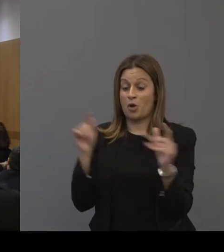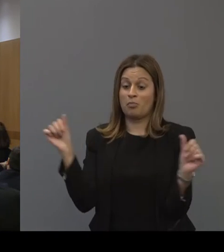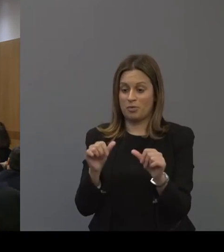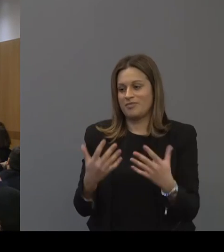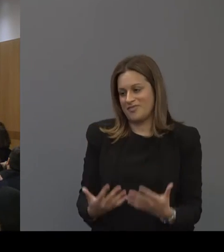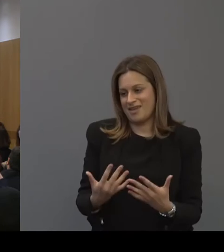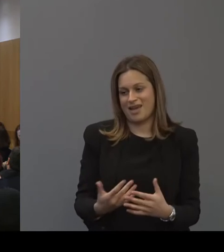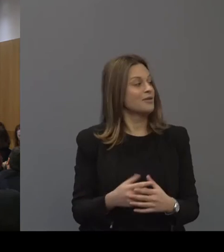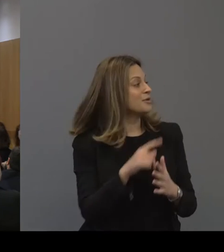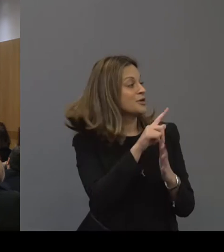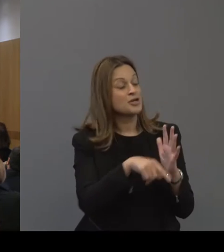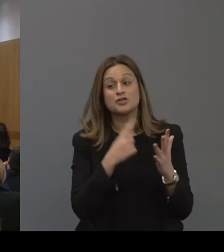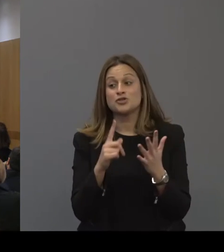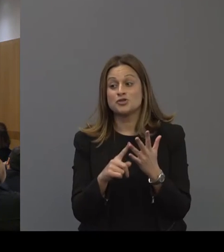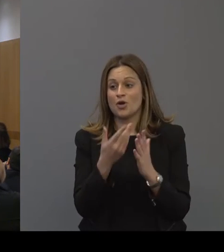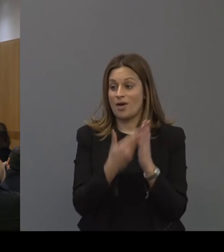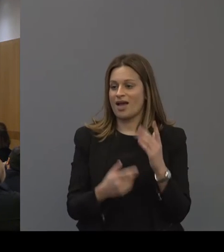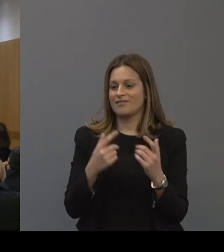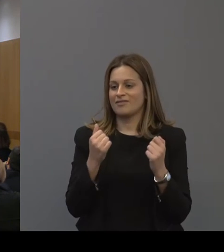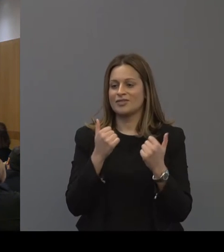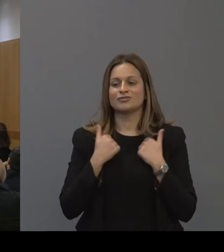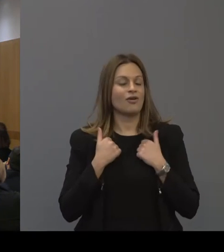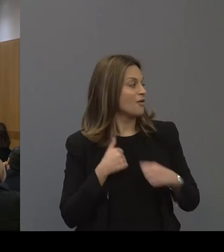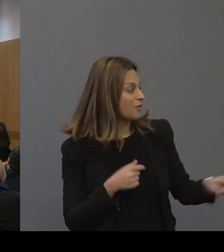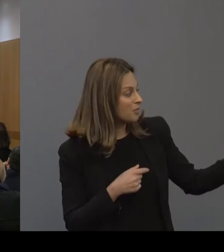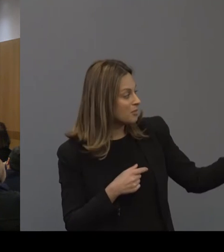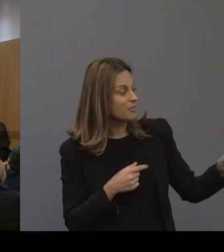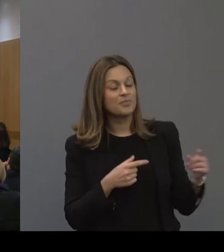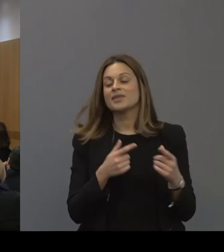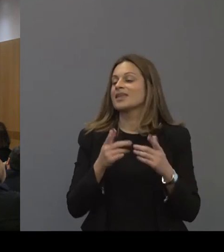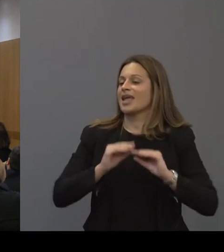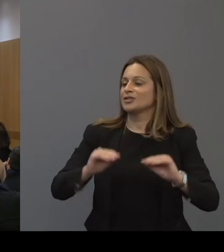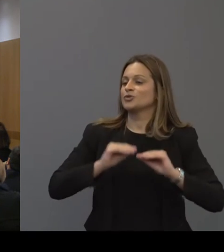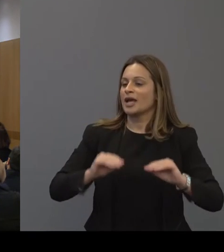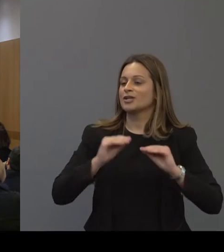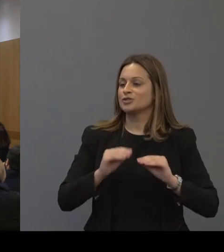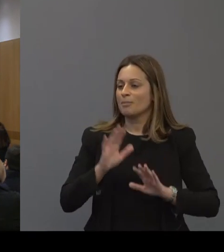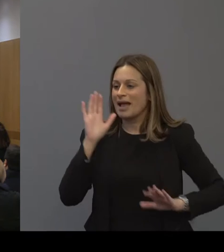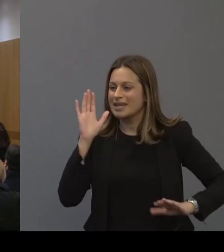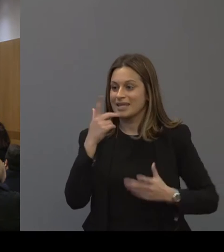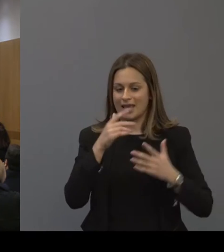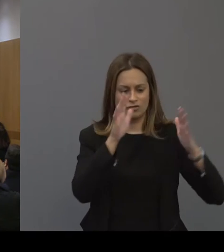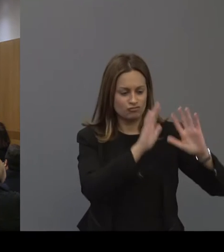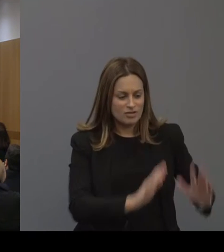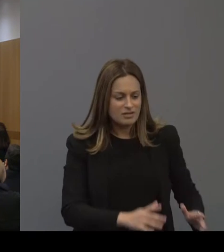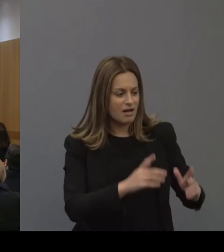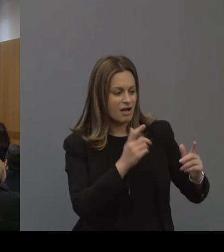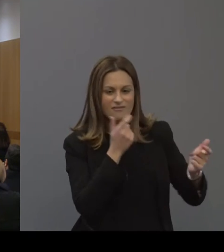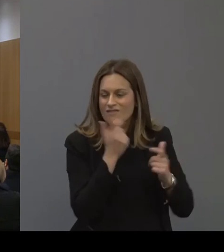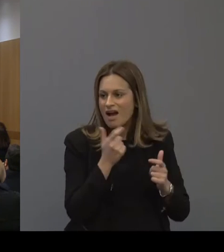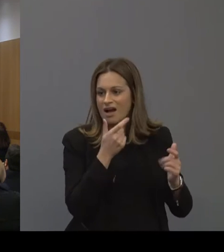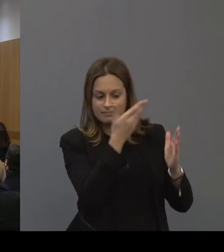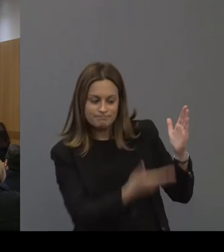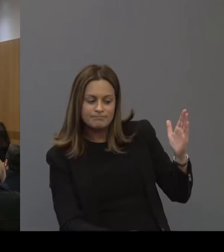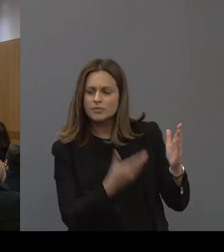is here and this is an educational mannequin you make them dress them up have some fun with them